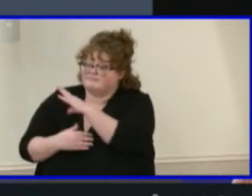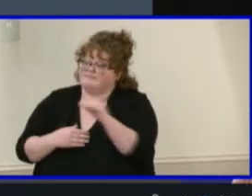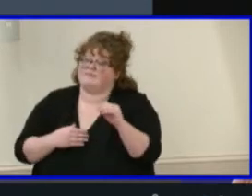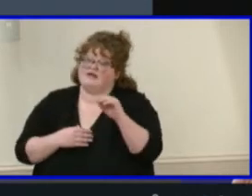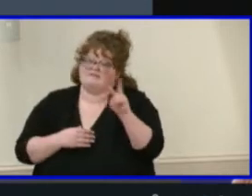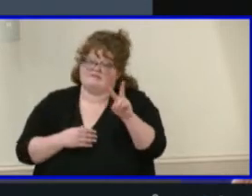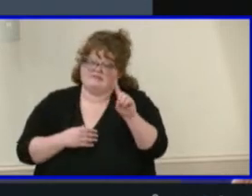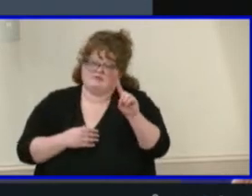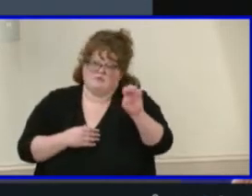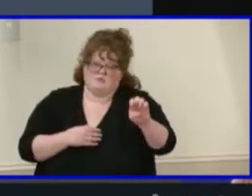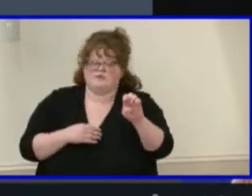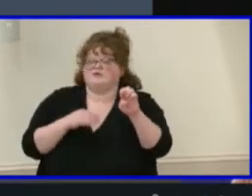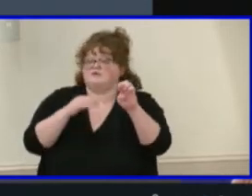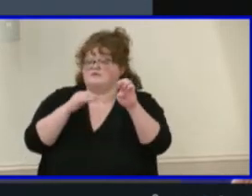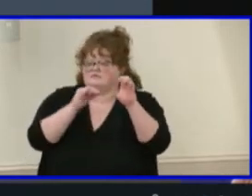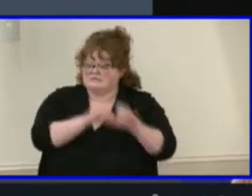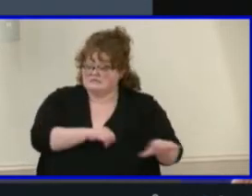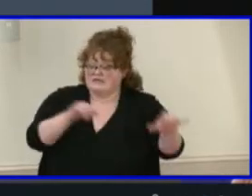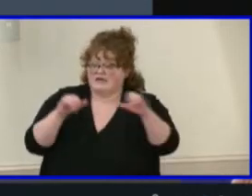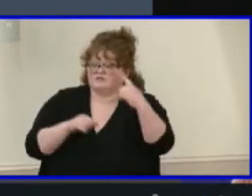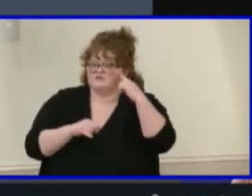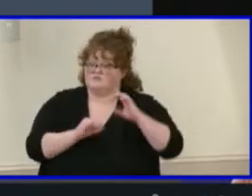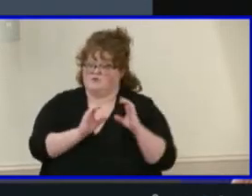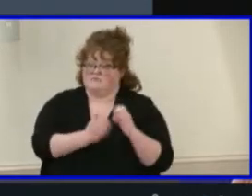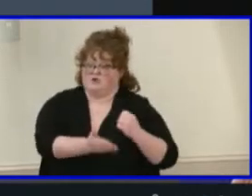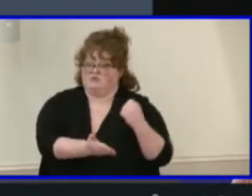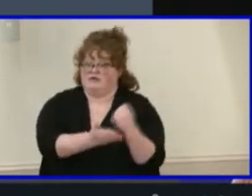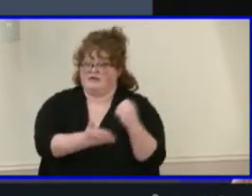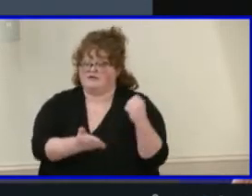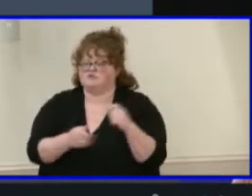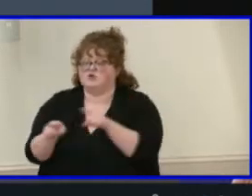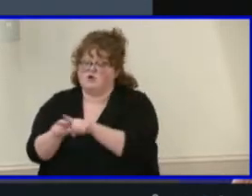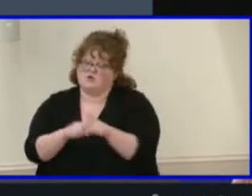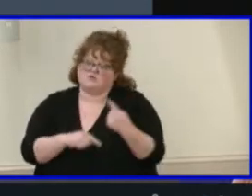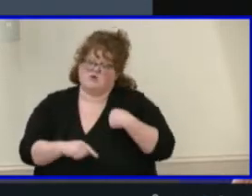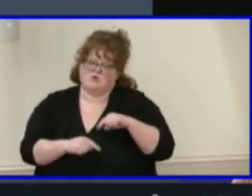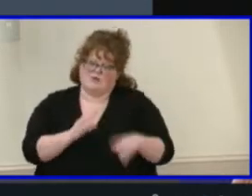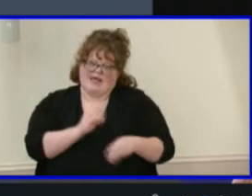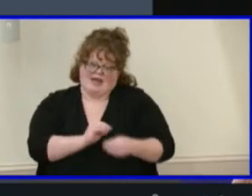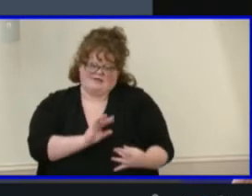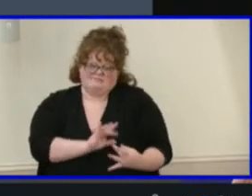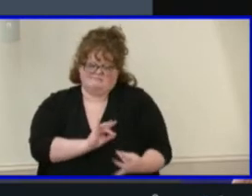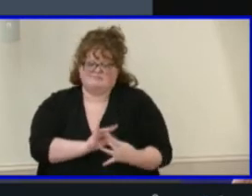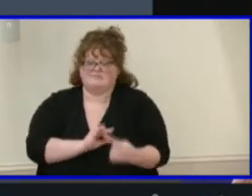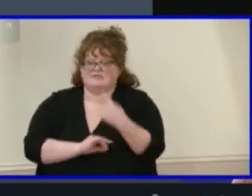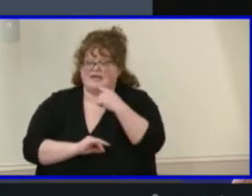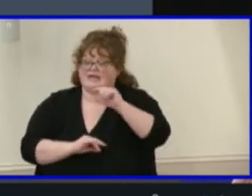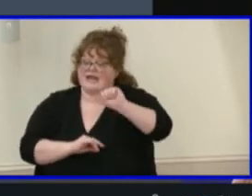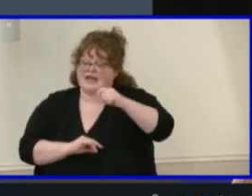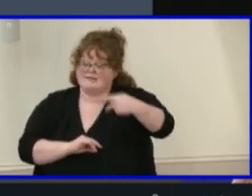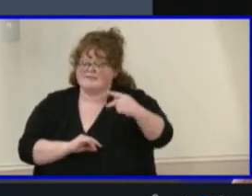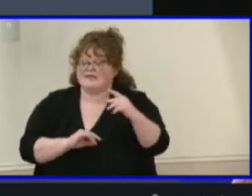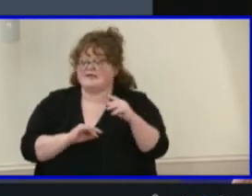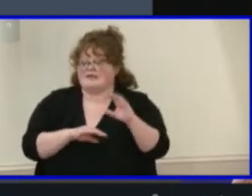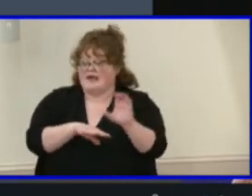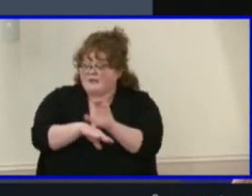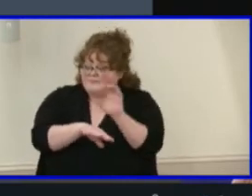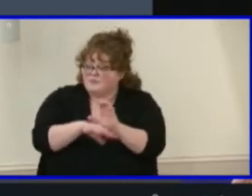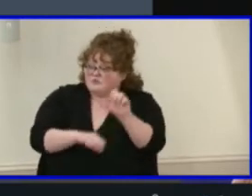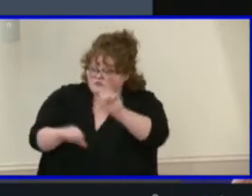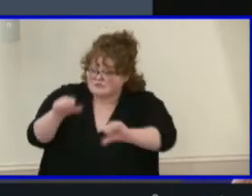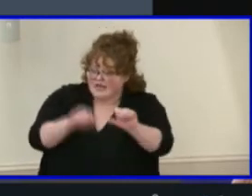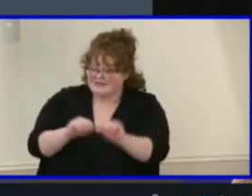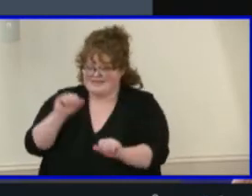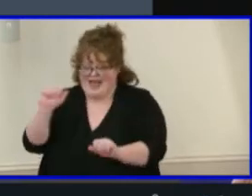Accreditation. Additionally, a footnote was added to clarify that AP Computer Science A is the specific computer